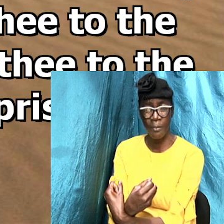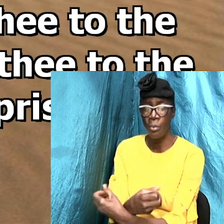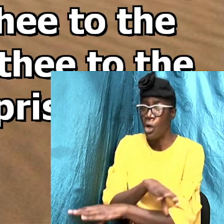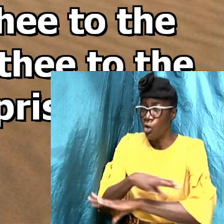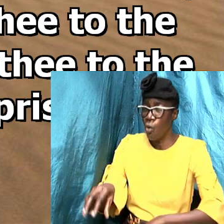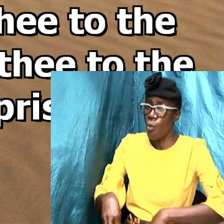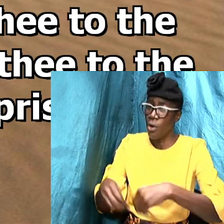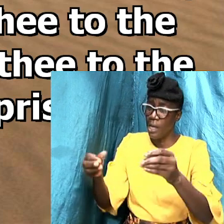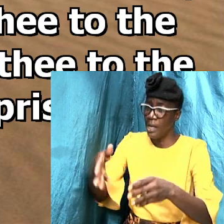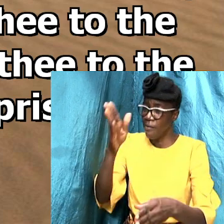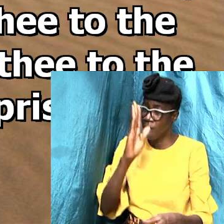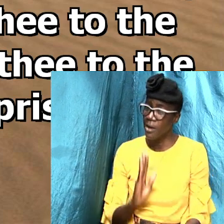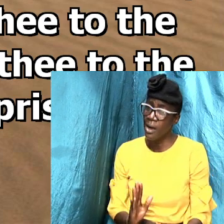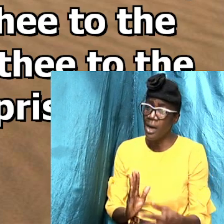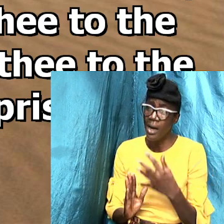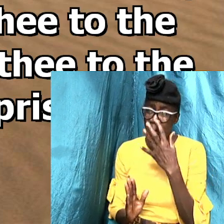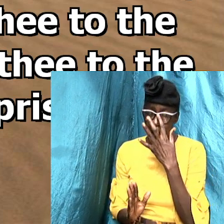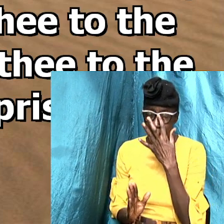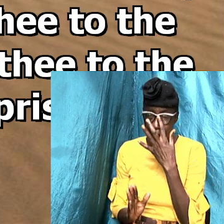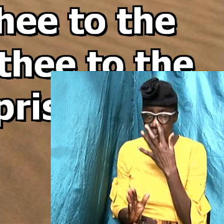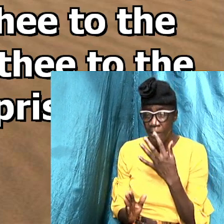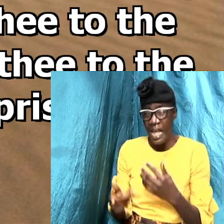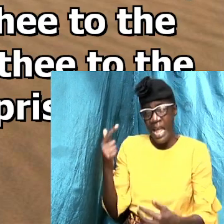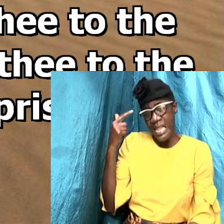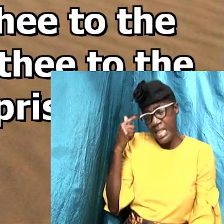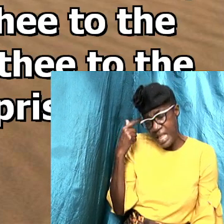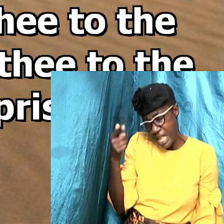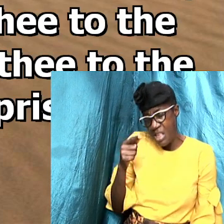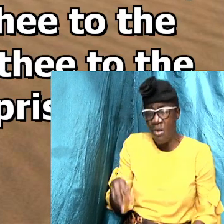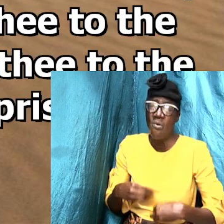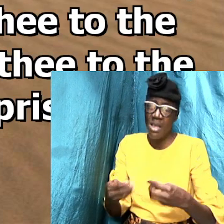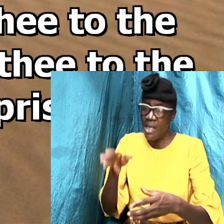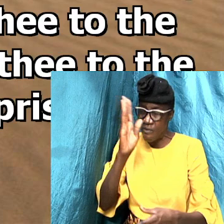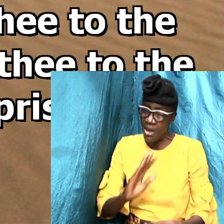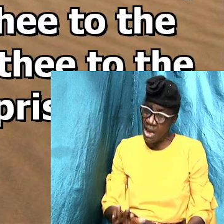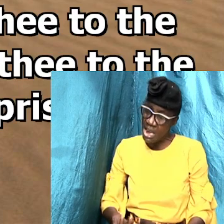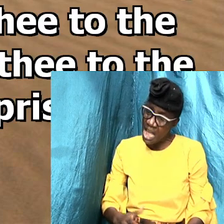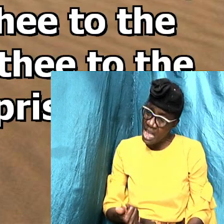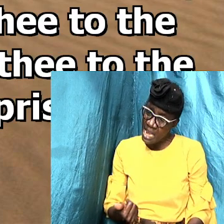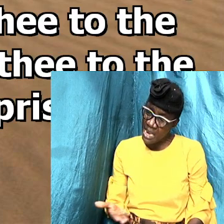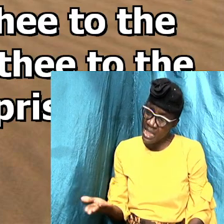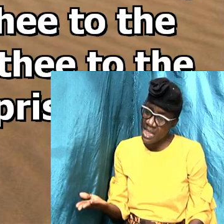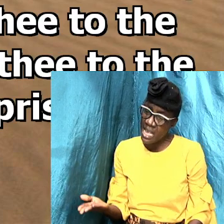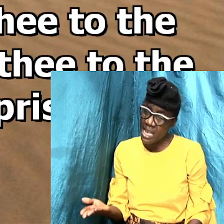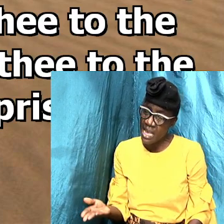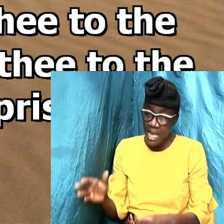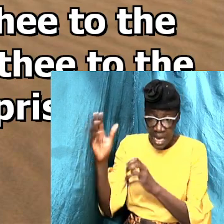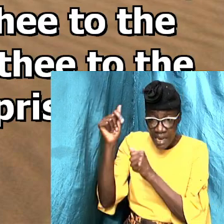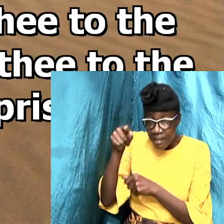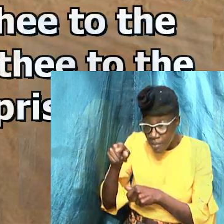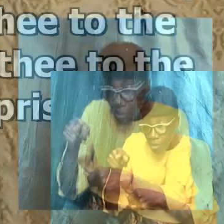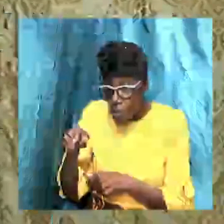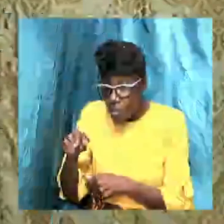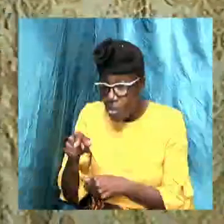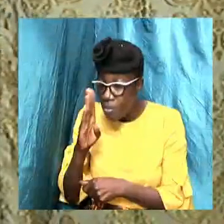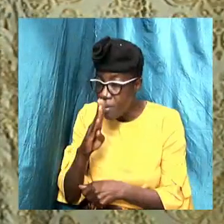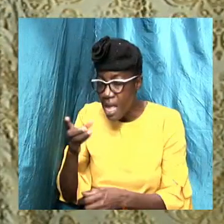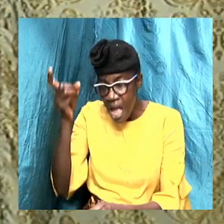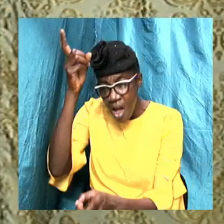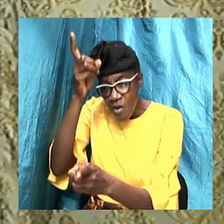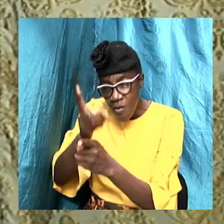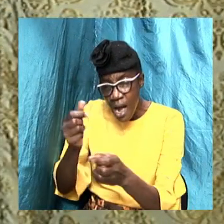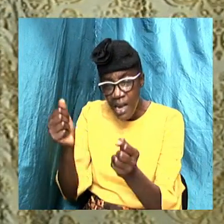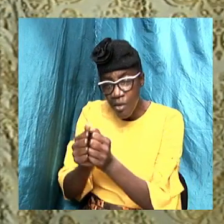God. I think that you're going to give God anything. Accept you'll be right with